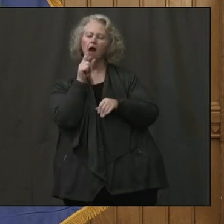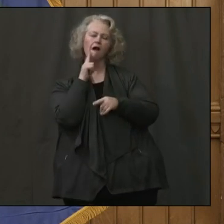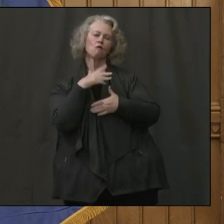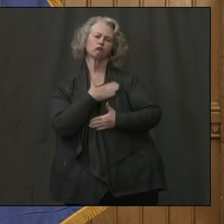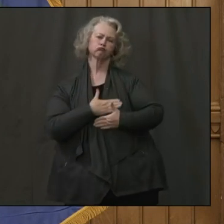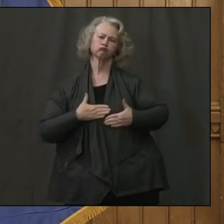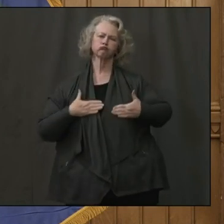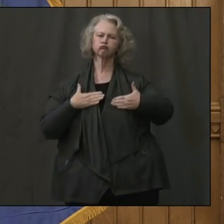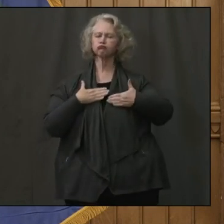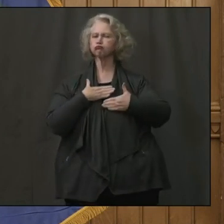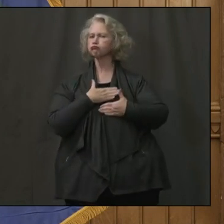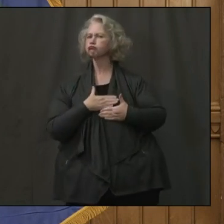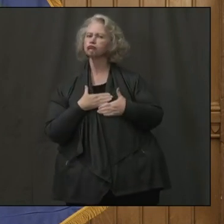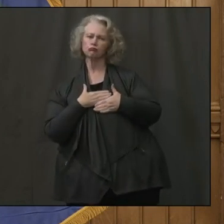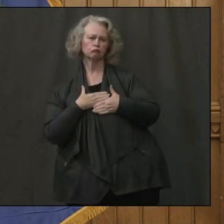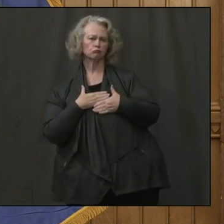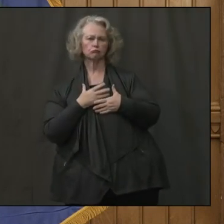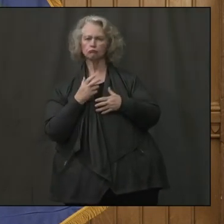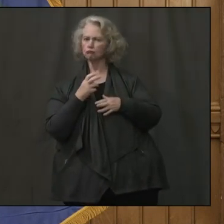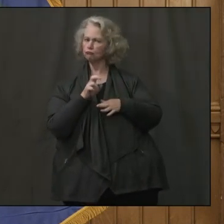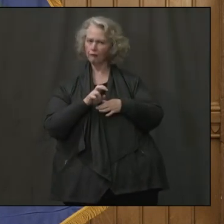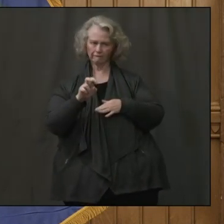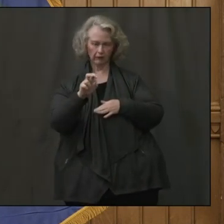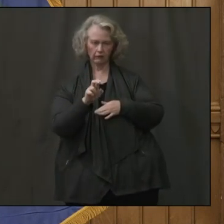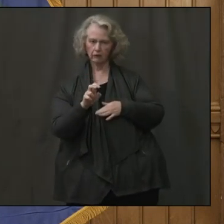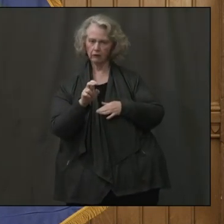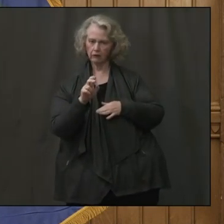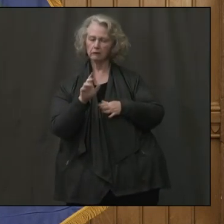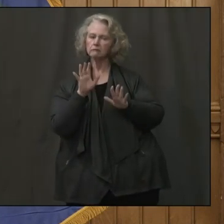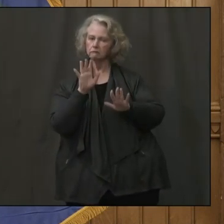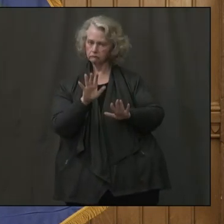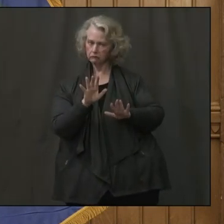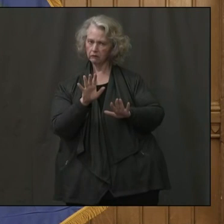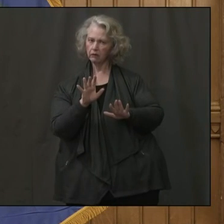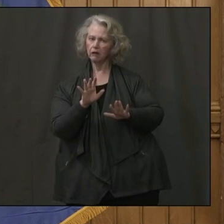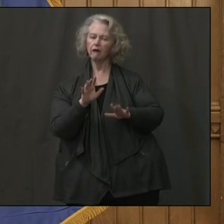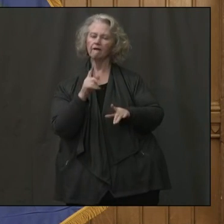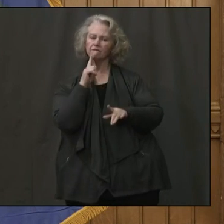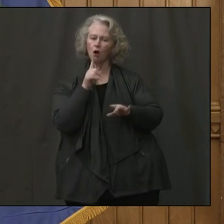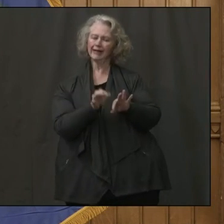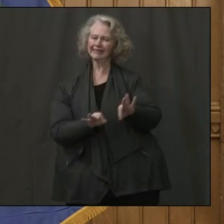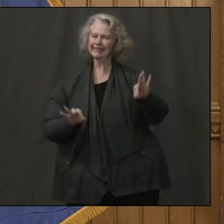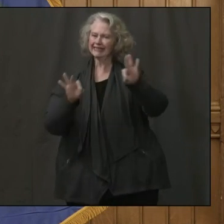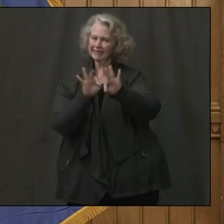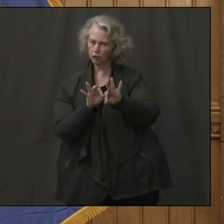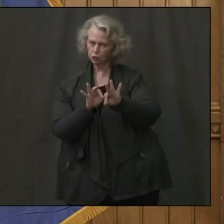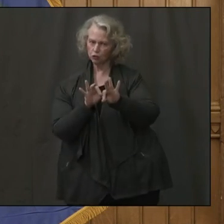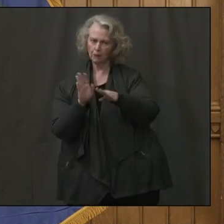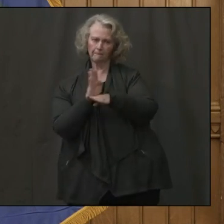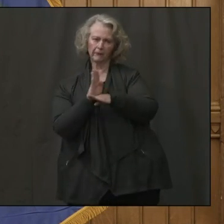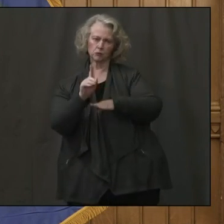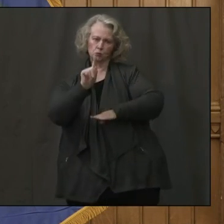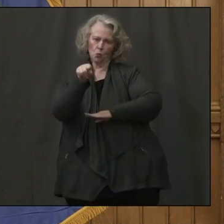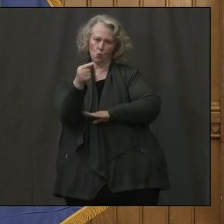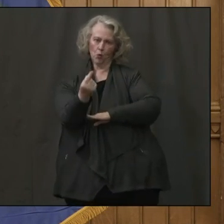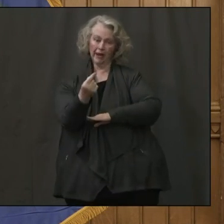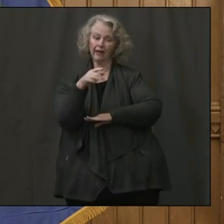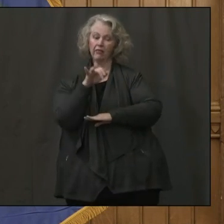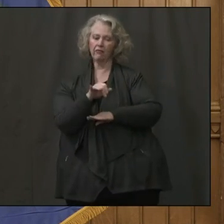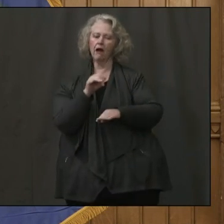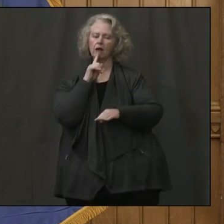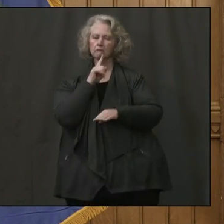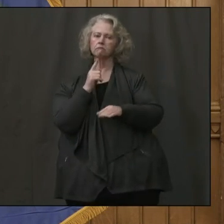not just prioritized, but exclusively for essential workers. And that goes into effect tomorrow.